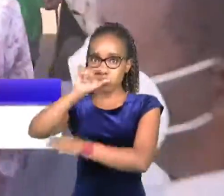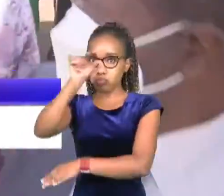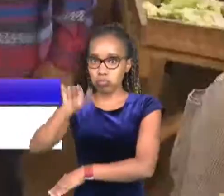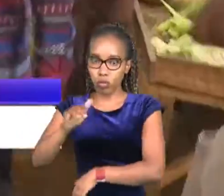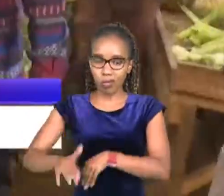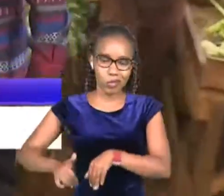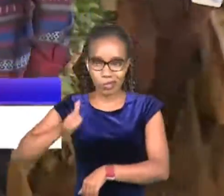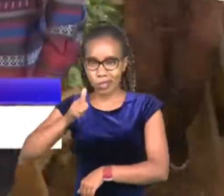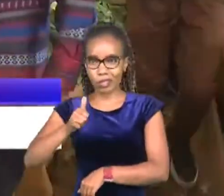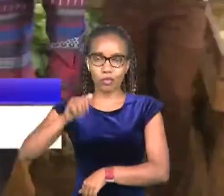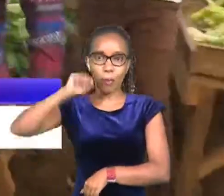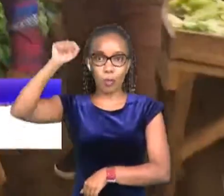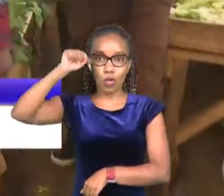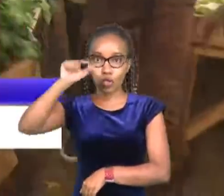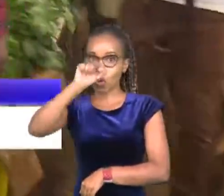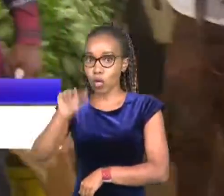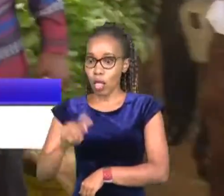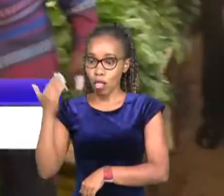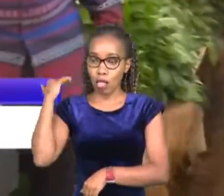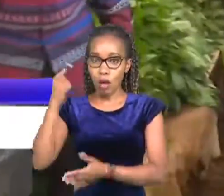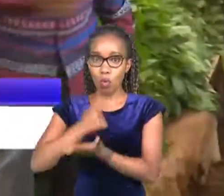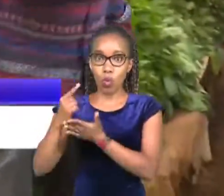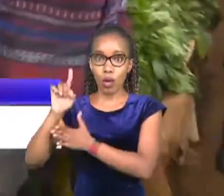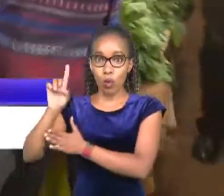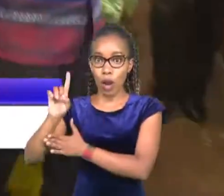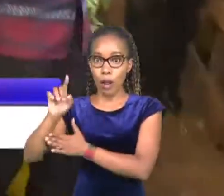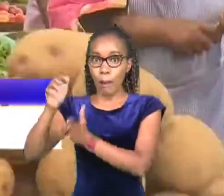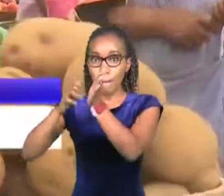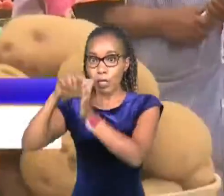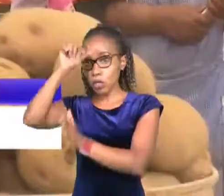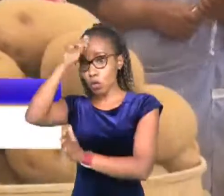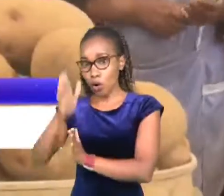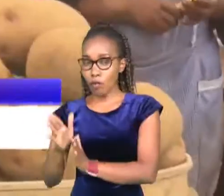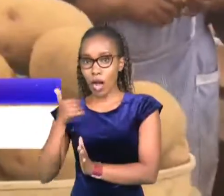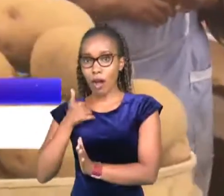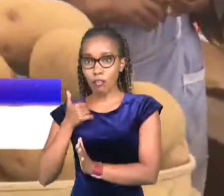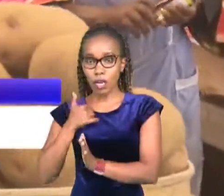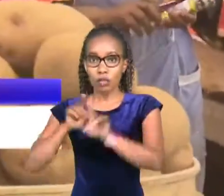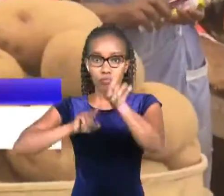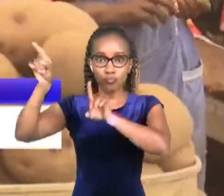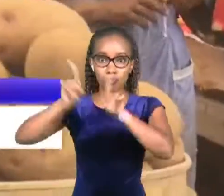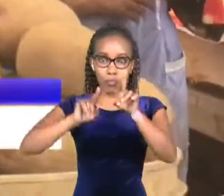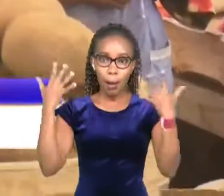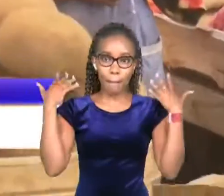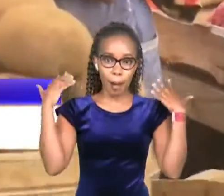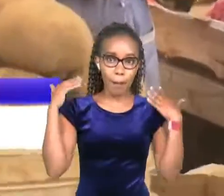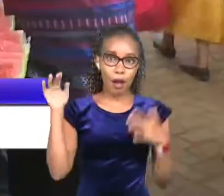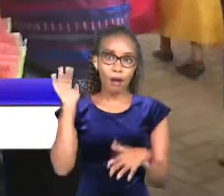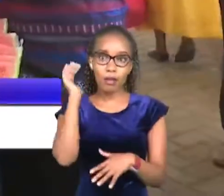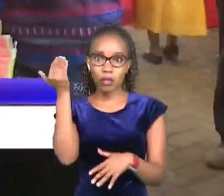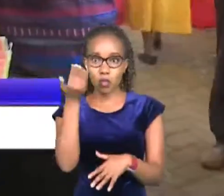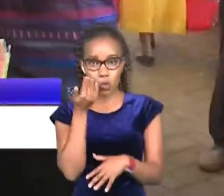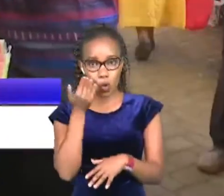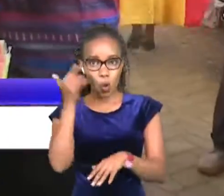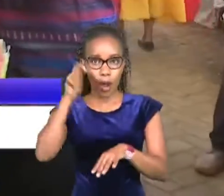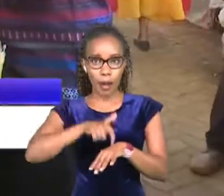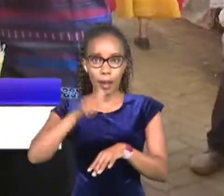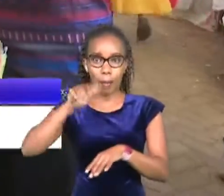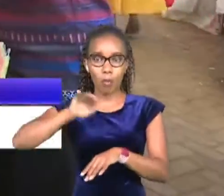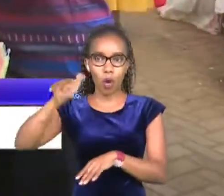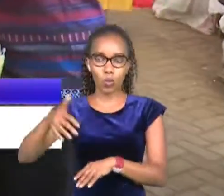political reasons in the last one week the machaka's governor has conducted forums in meru isiolo and embu counties